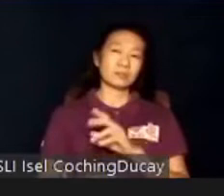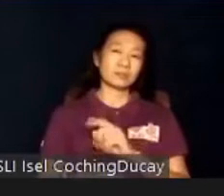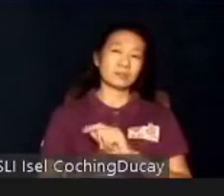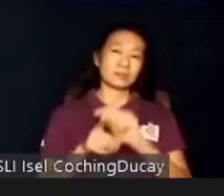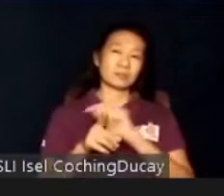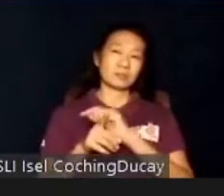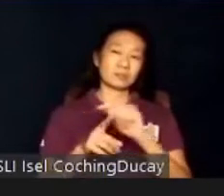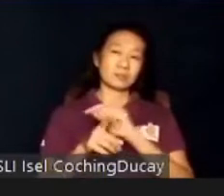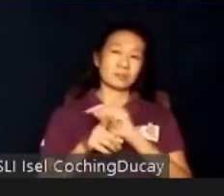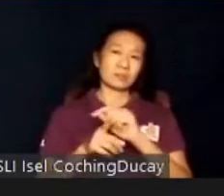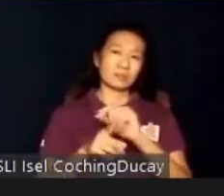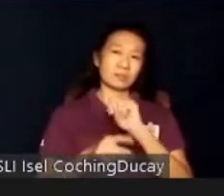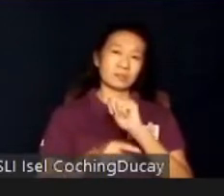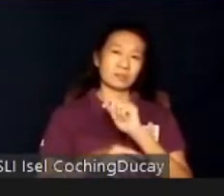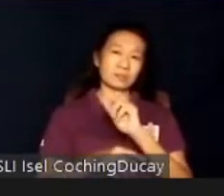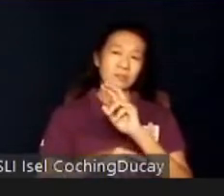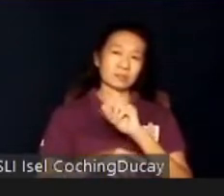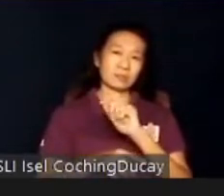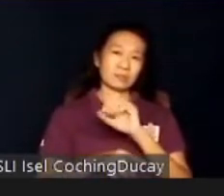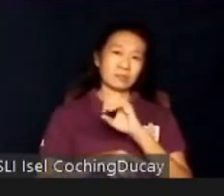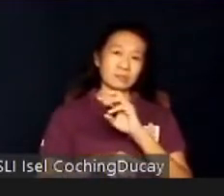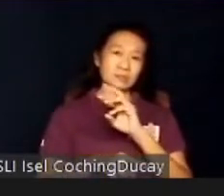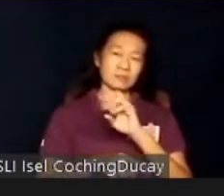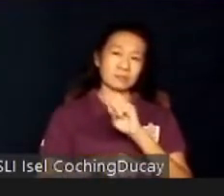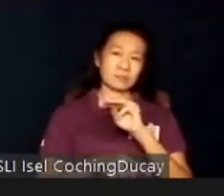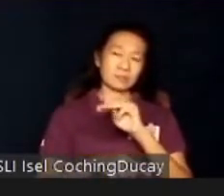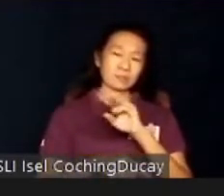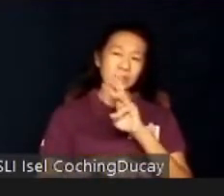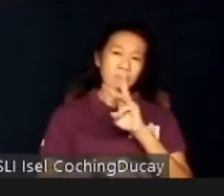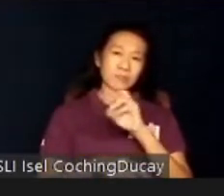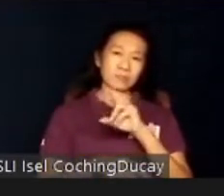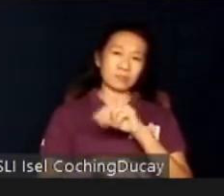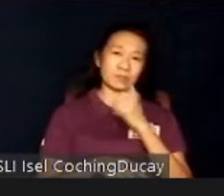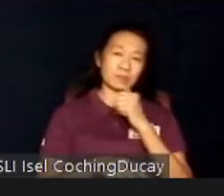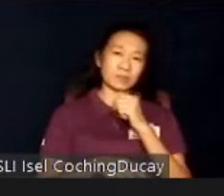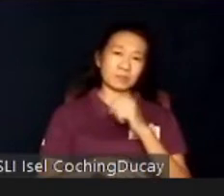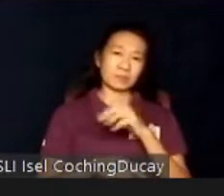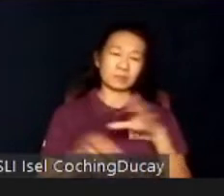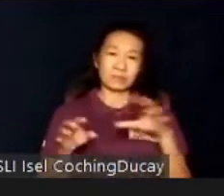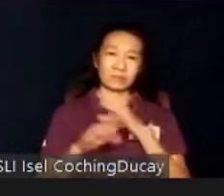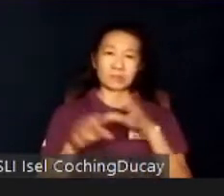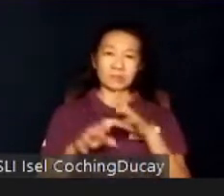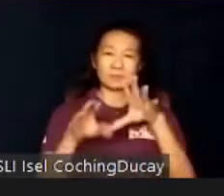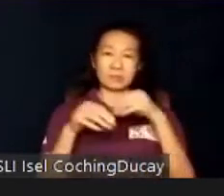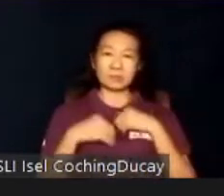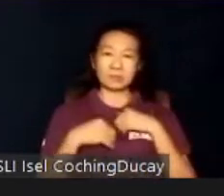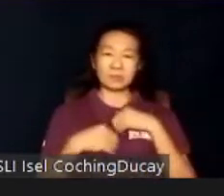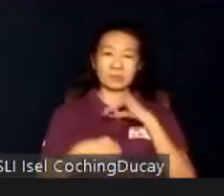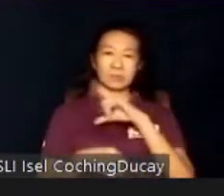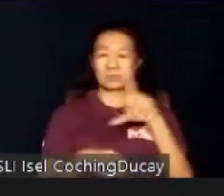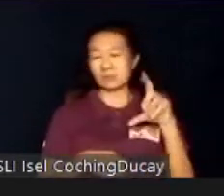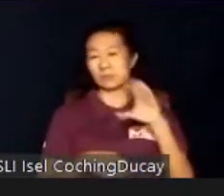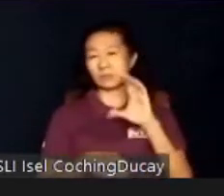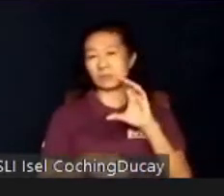Autism at Work. Above are some of the other establishments who have accepted IMLC students for on-site